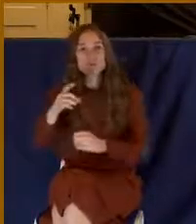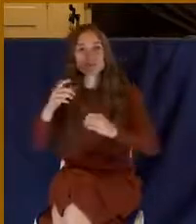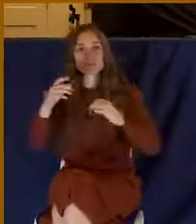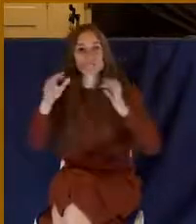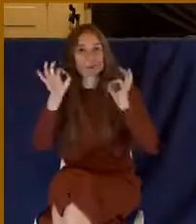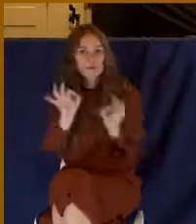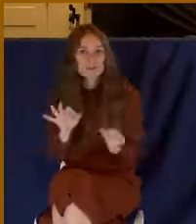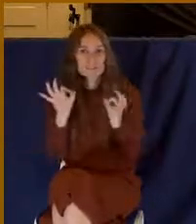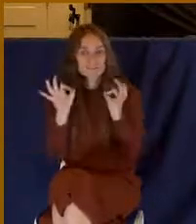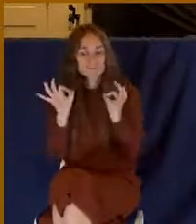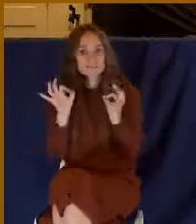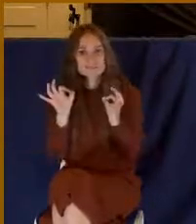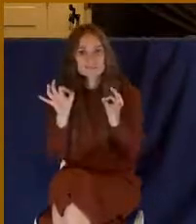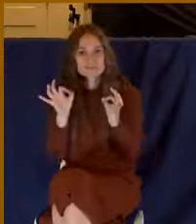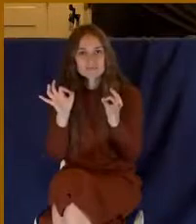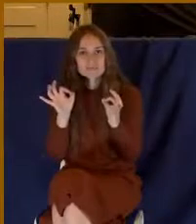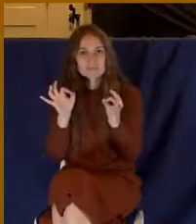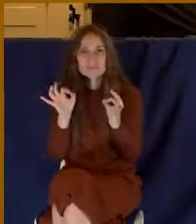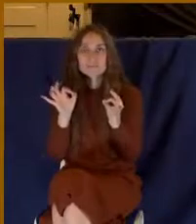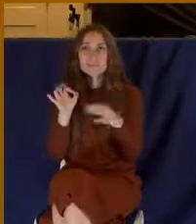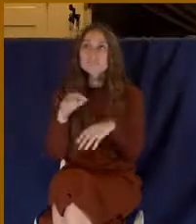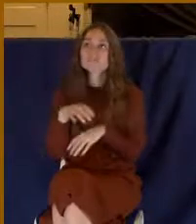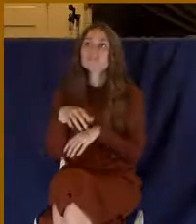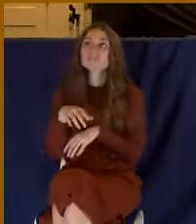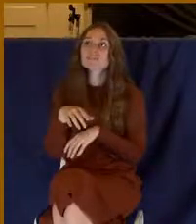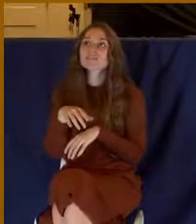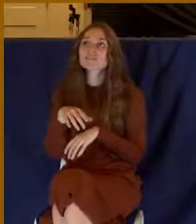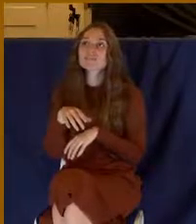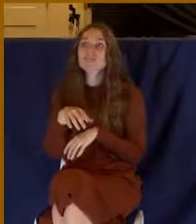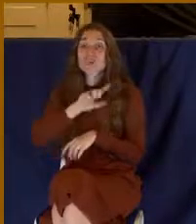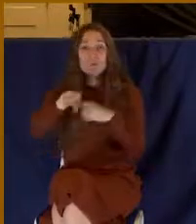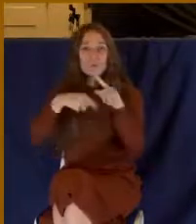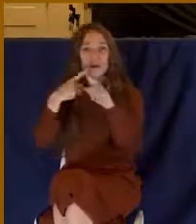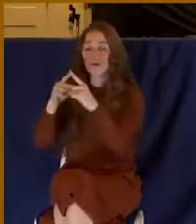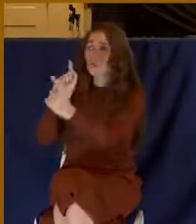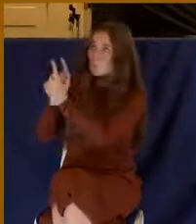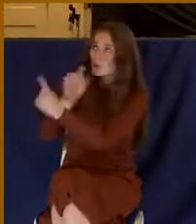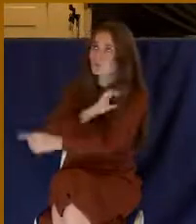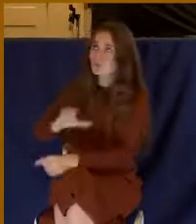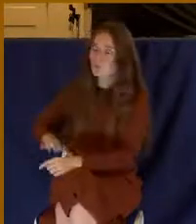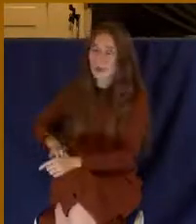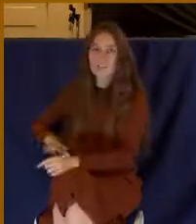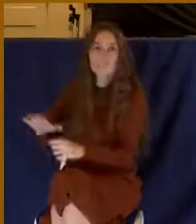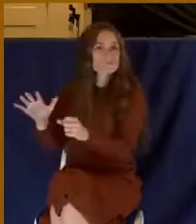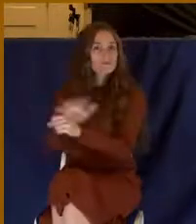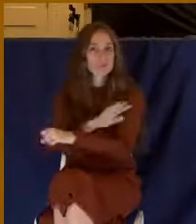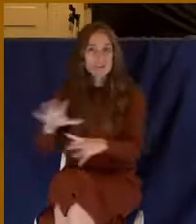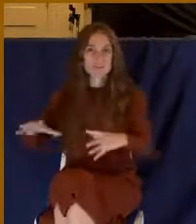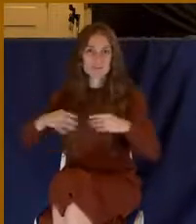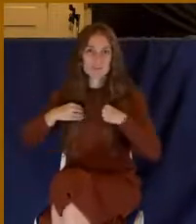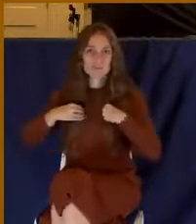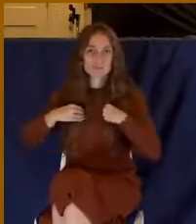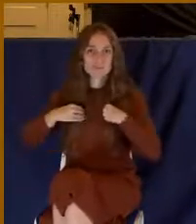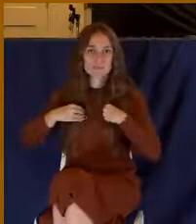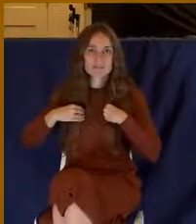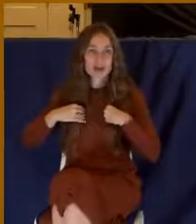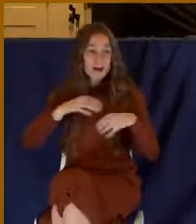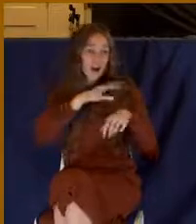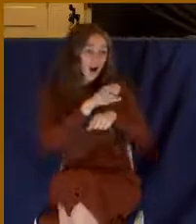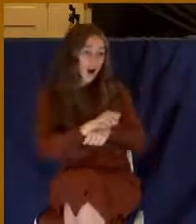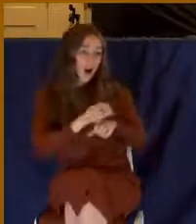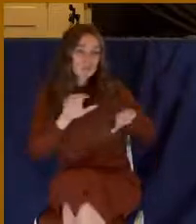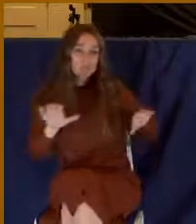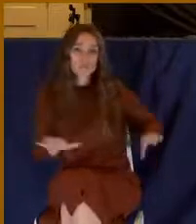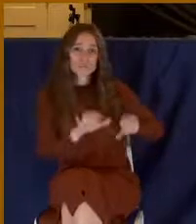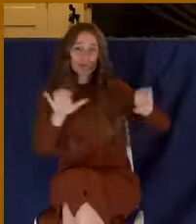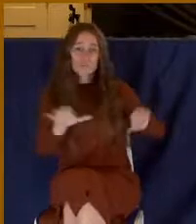Christ, you are completely accepted in the beloved. And there is no ritual that can make you any more loved, any more